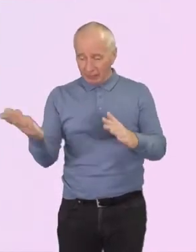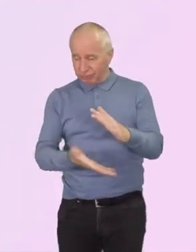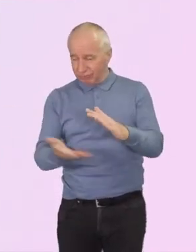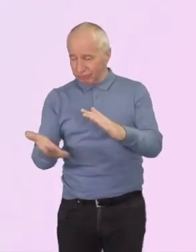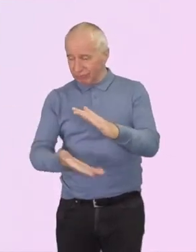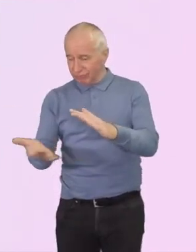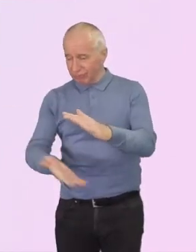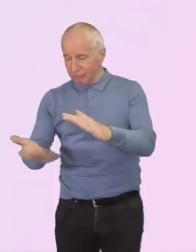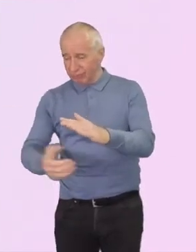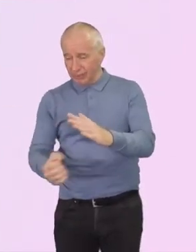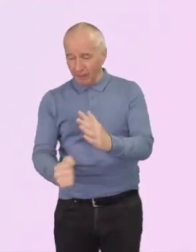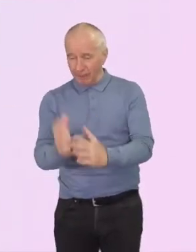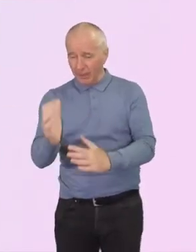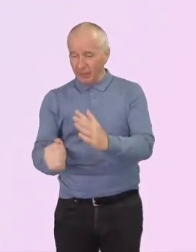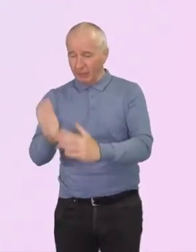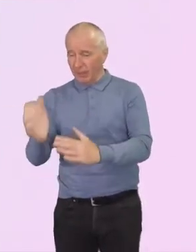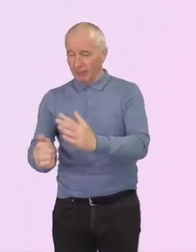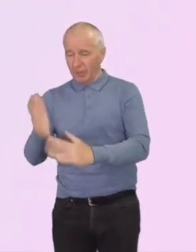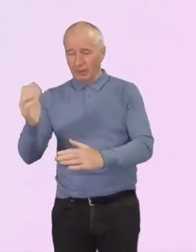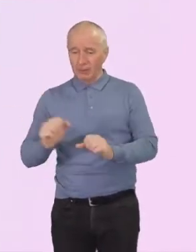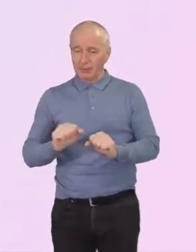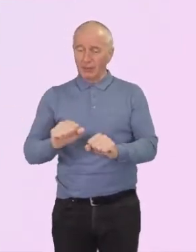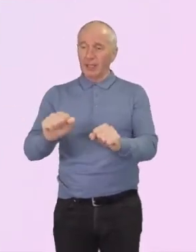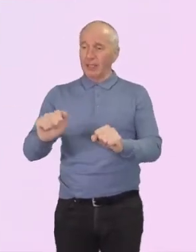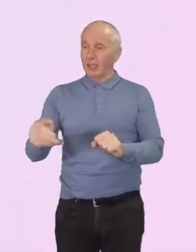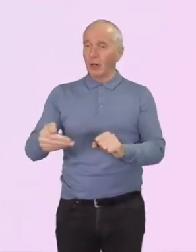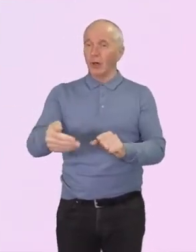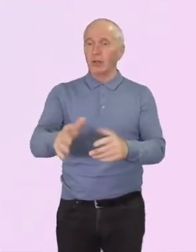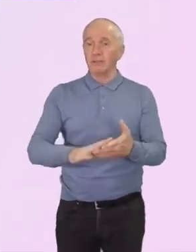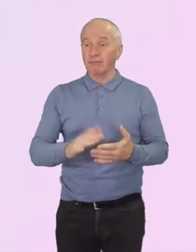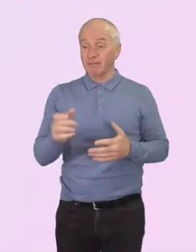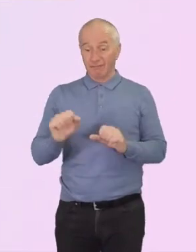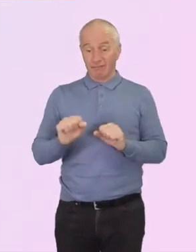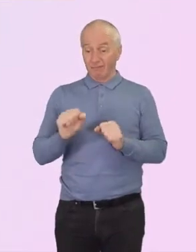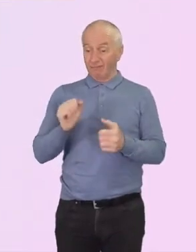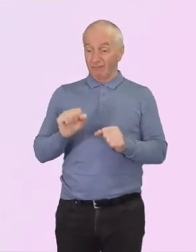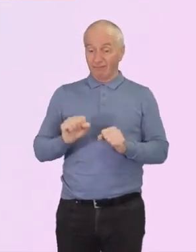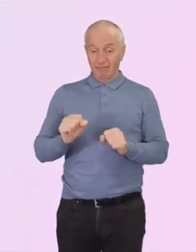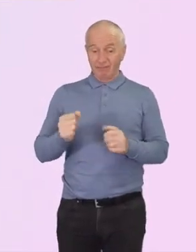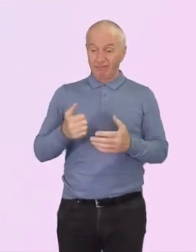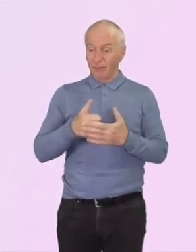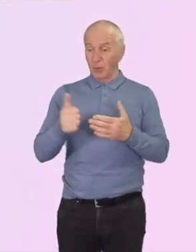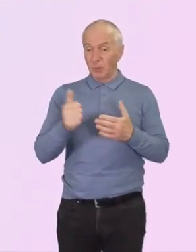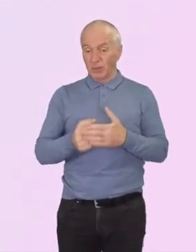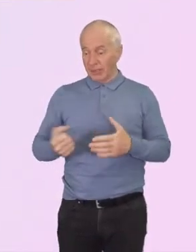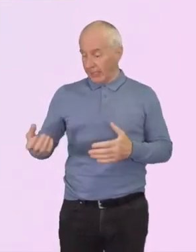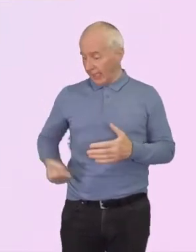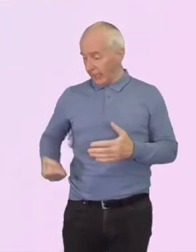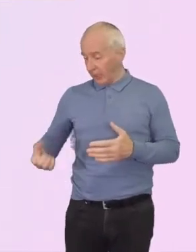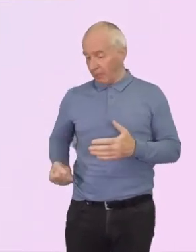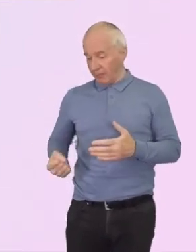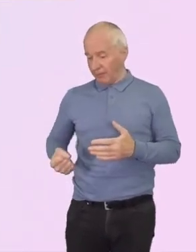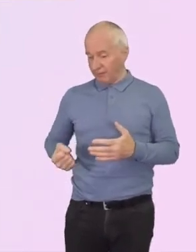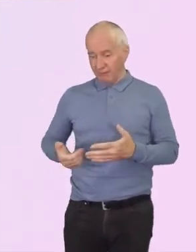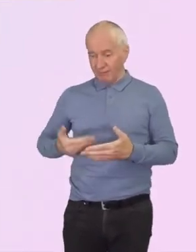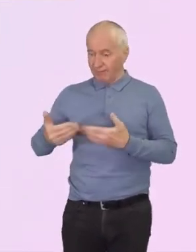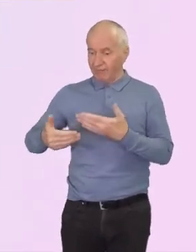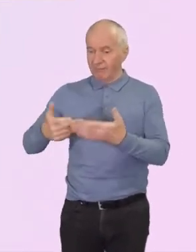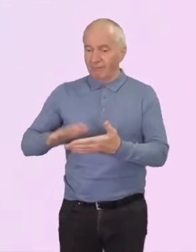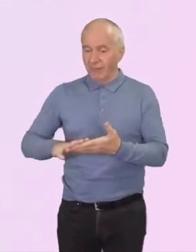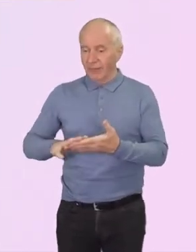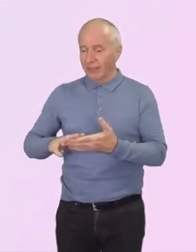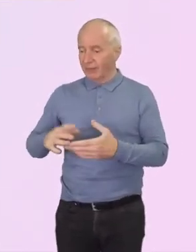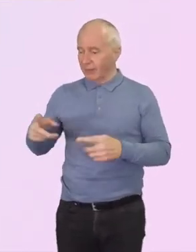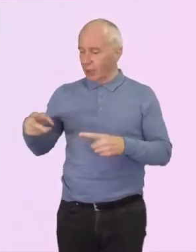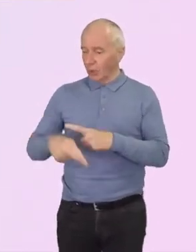This was at a time when their normal sources of daily income were being severely curtailed, and it wasn't looking hopeful that